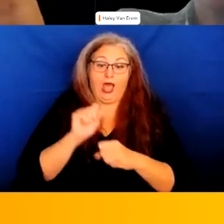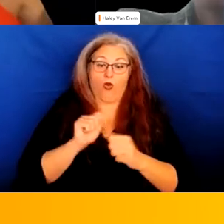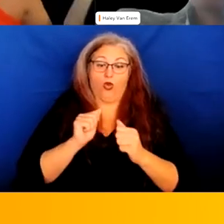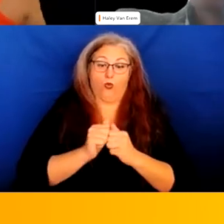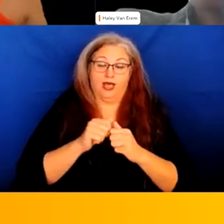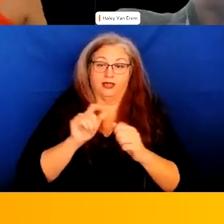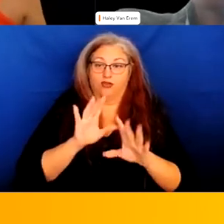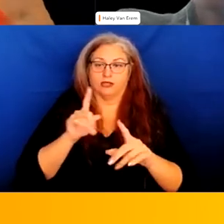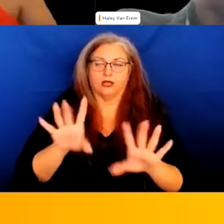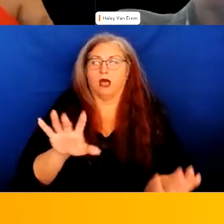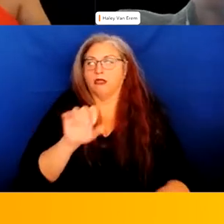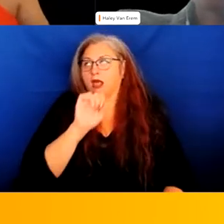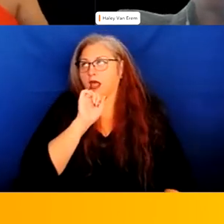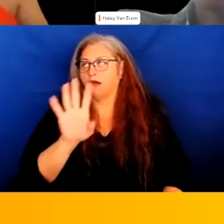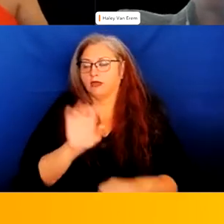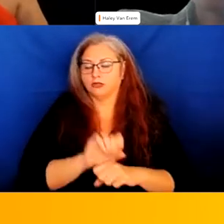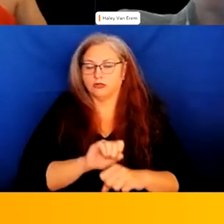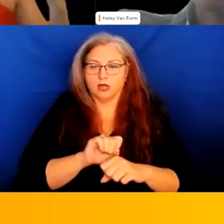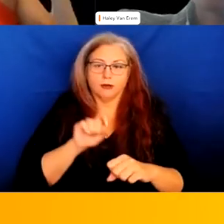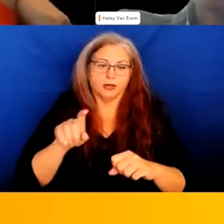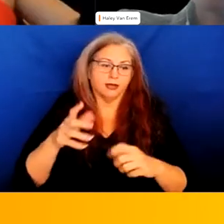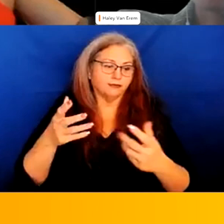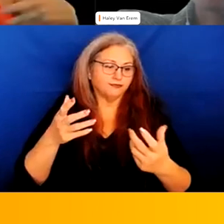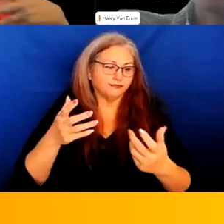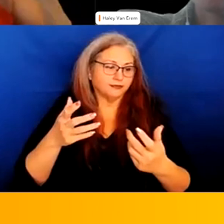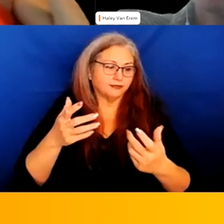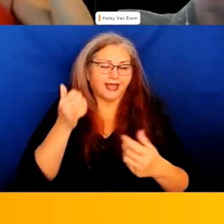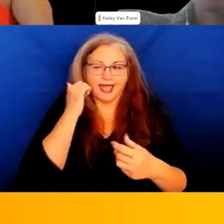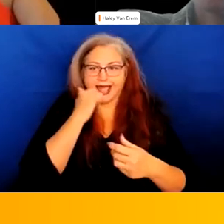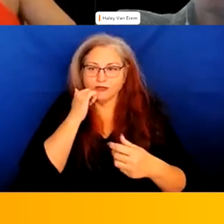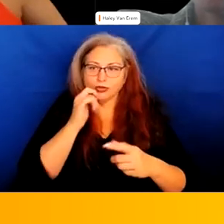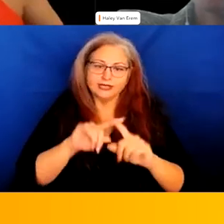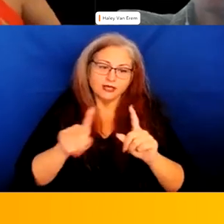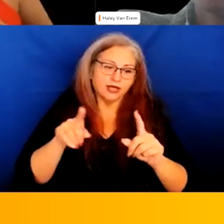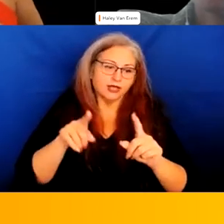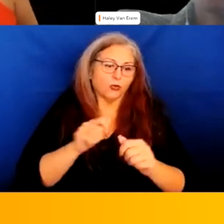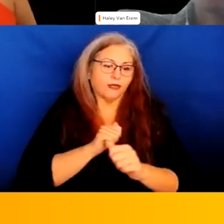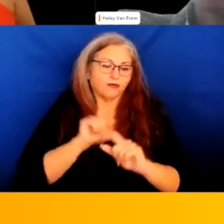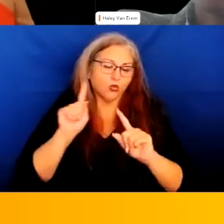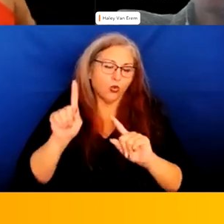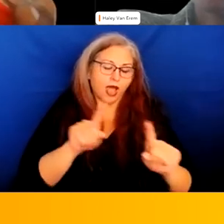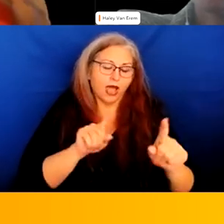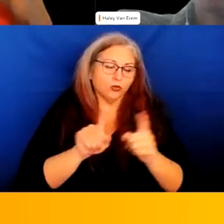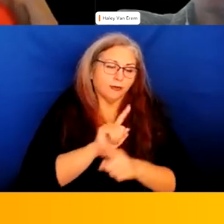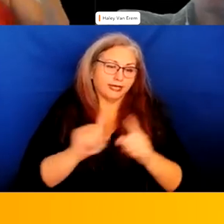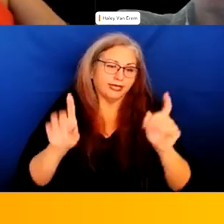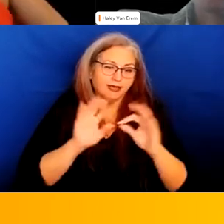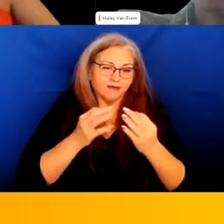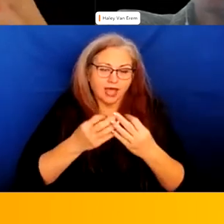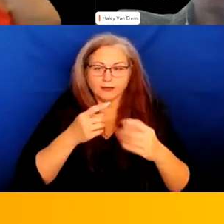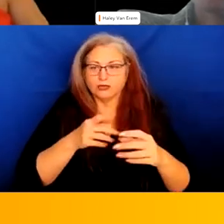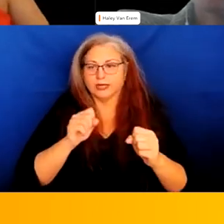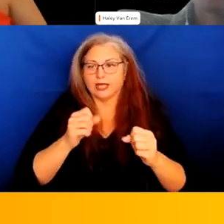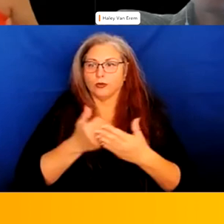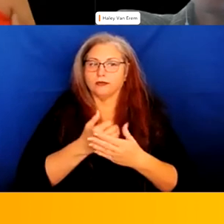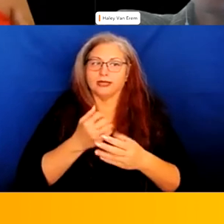crisis work they love it like they it's you know every day is different they love going out and meeting the families like they get to